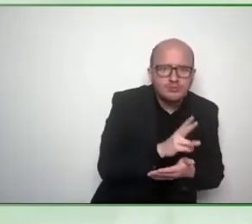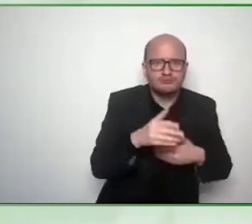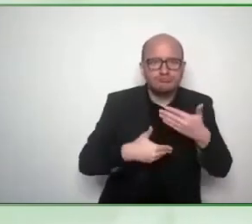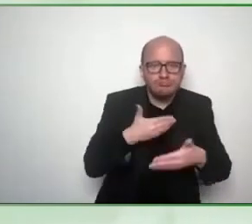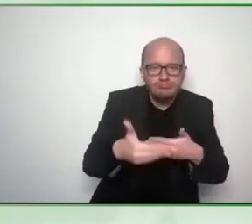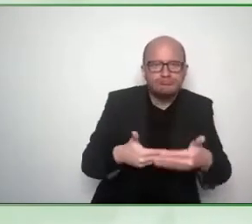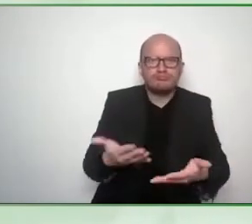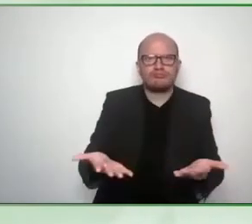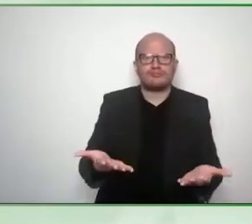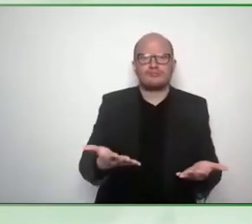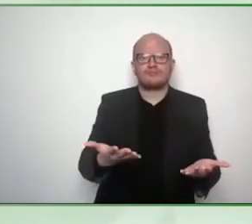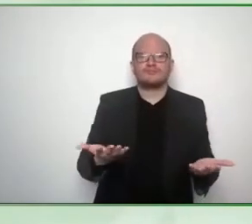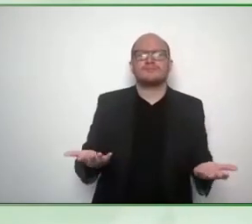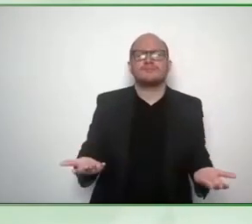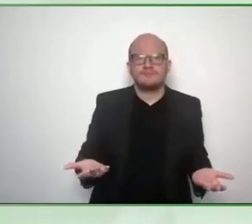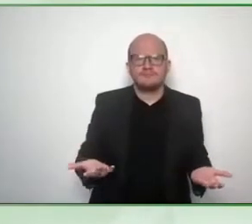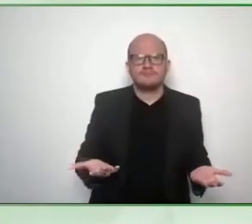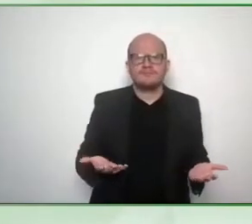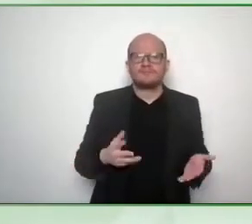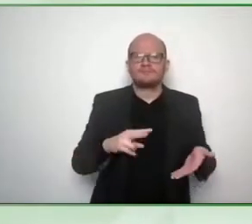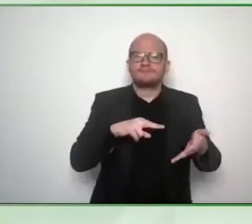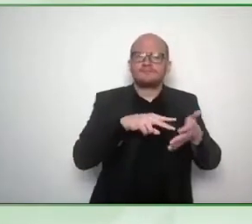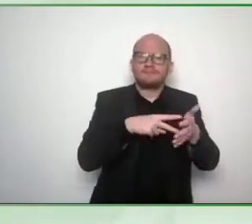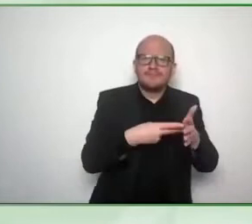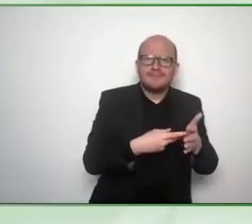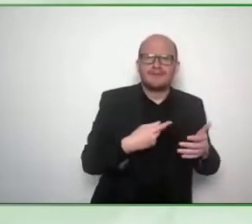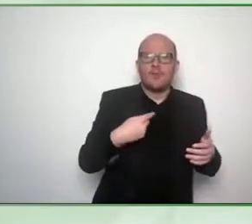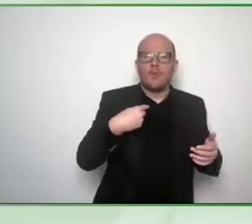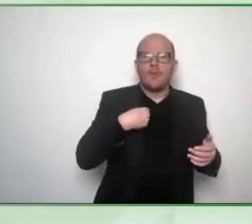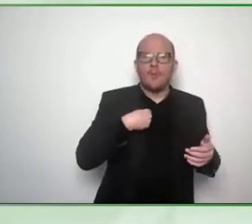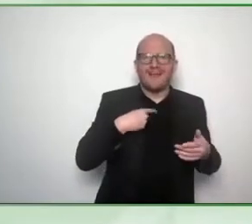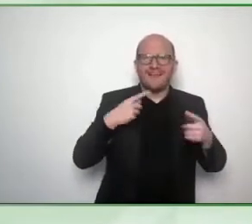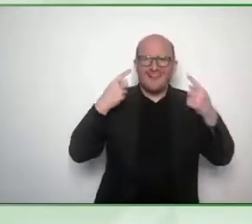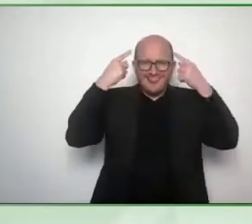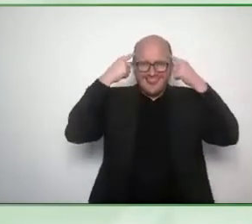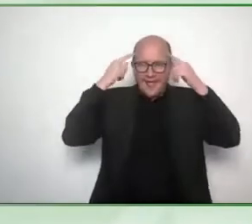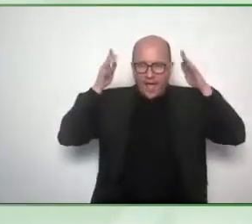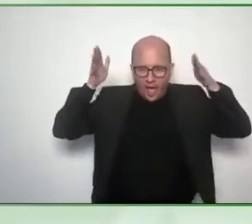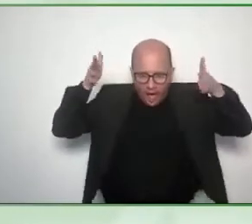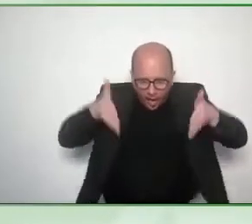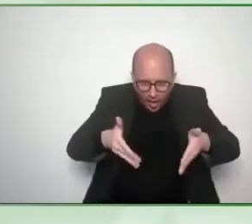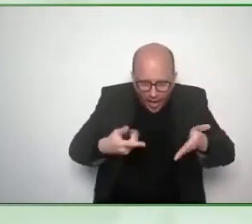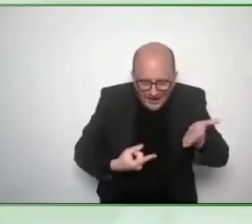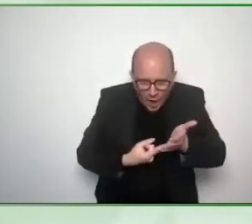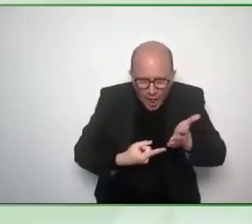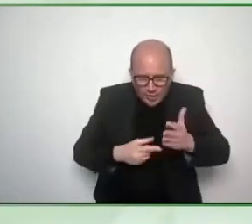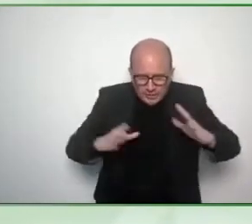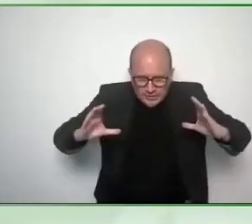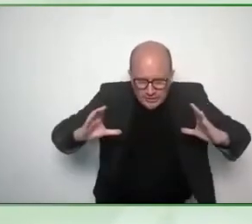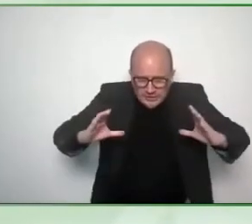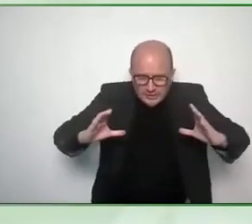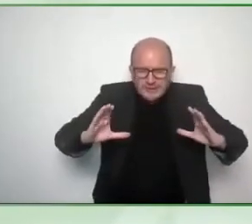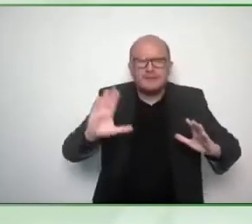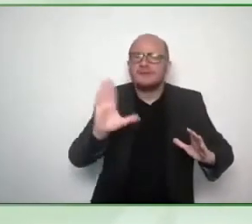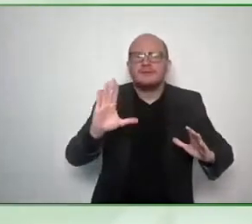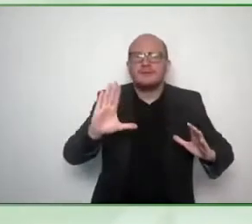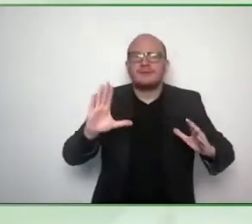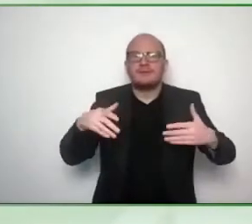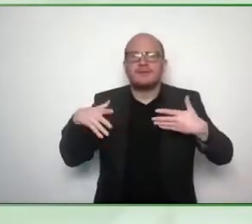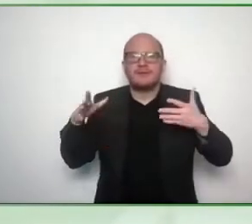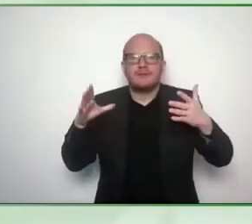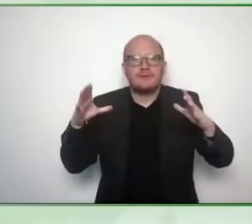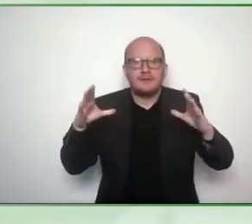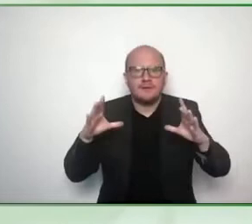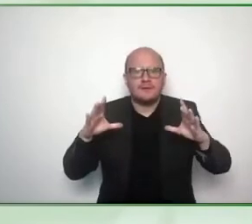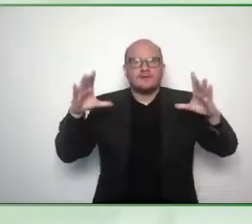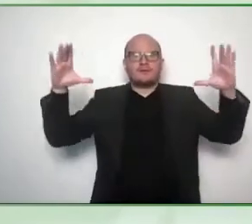away in a cubicle and then releasing it to the public actually bringing users into that process well she